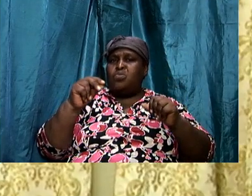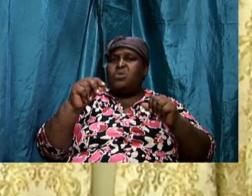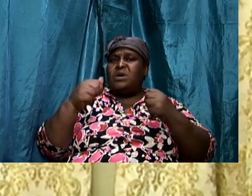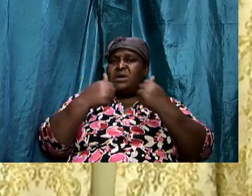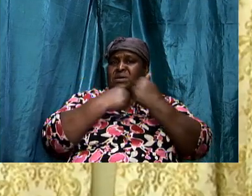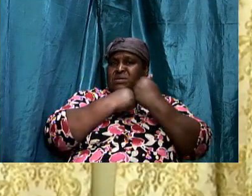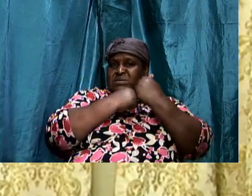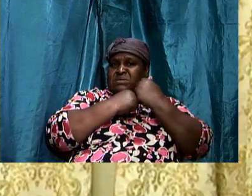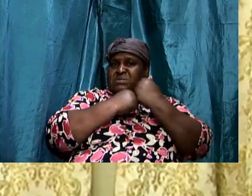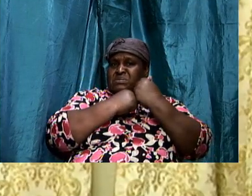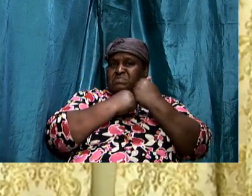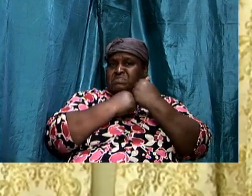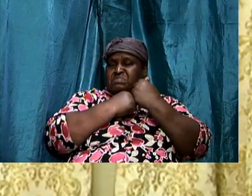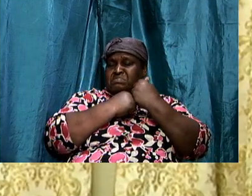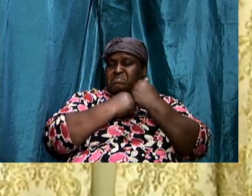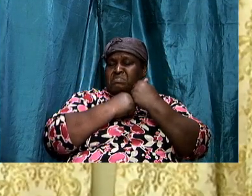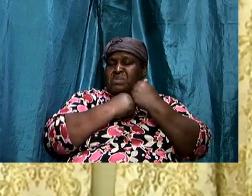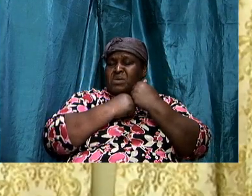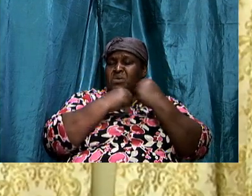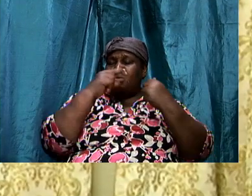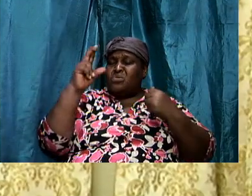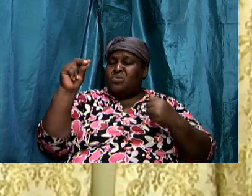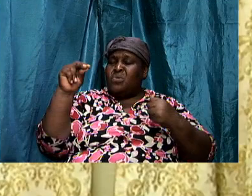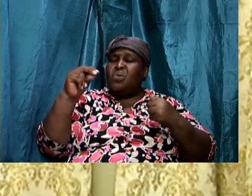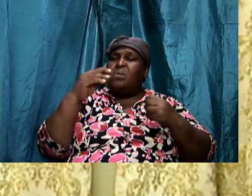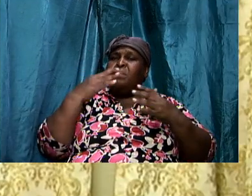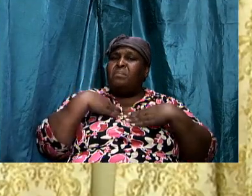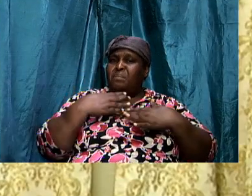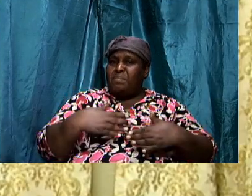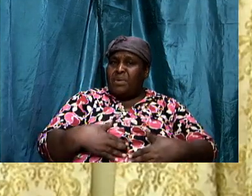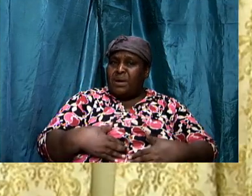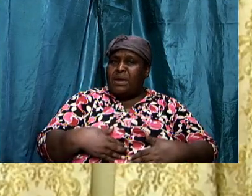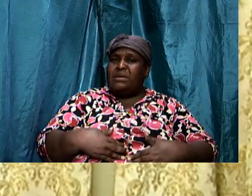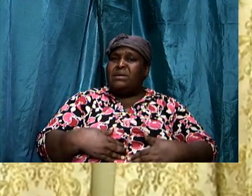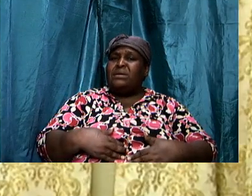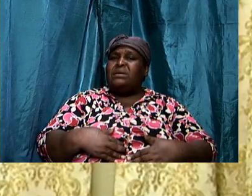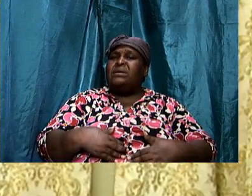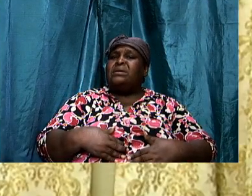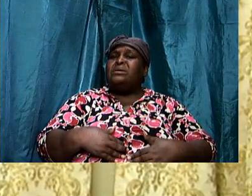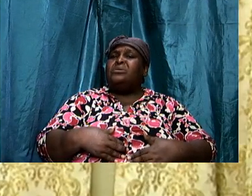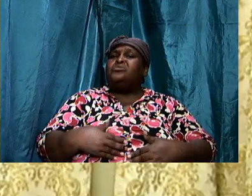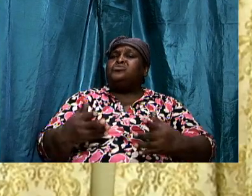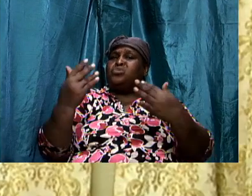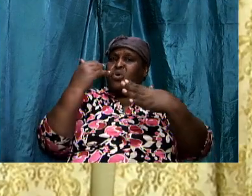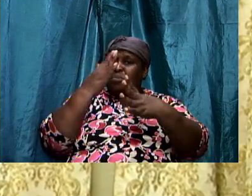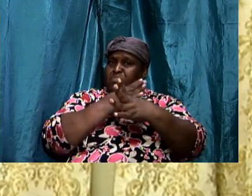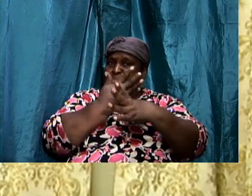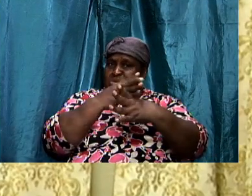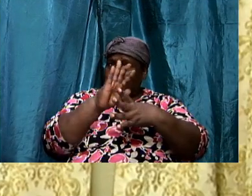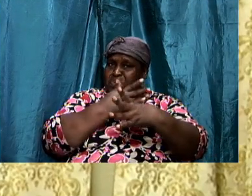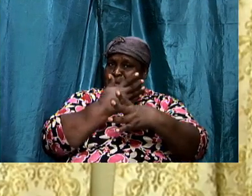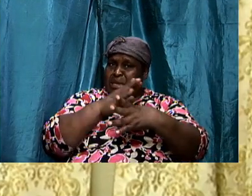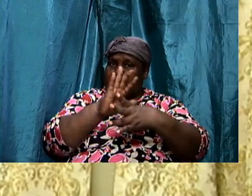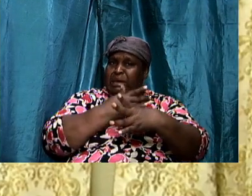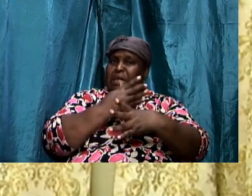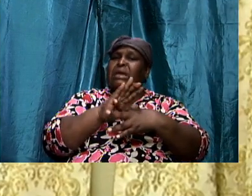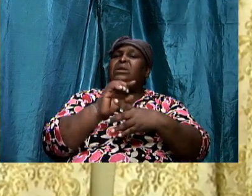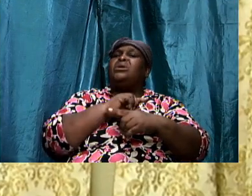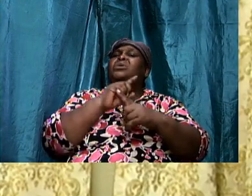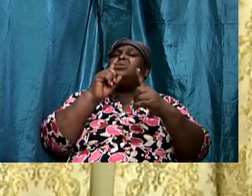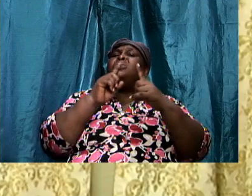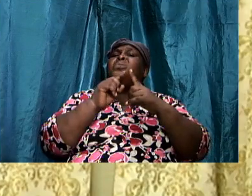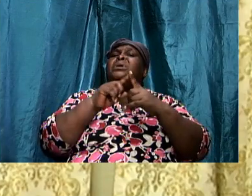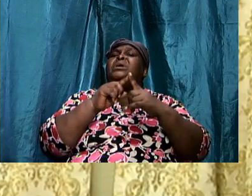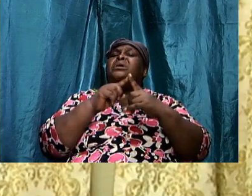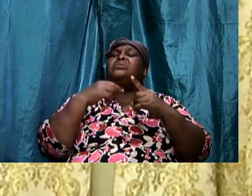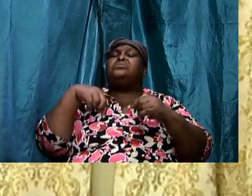The adversary. Will do anything. And use anything. At his disposal. To get